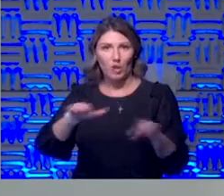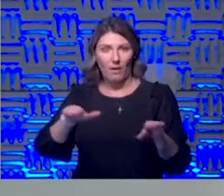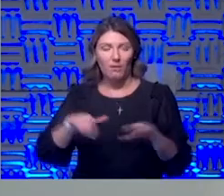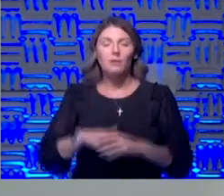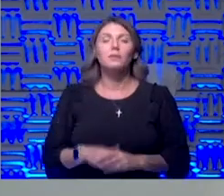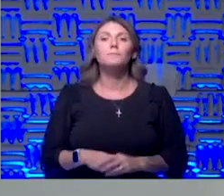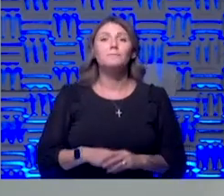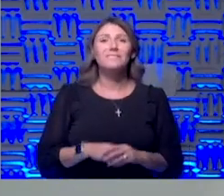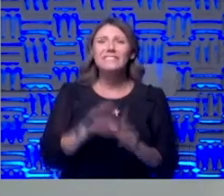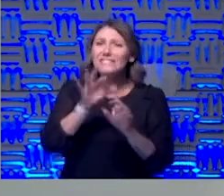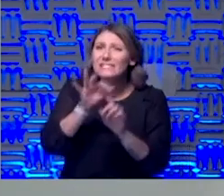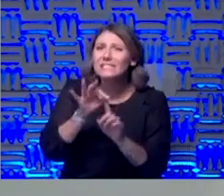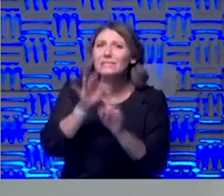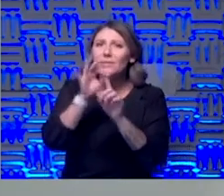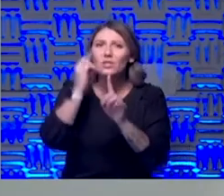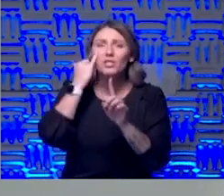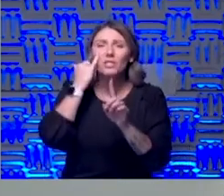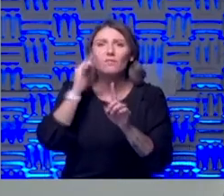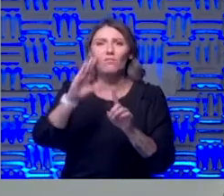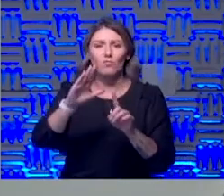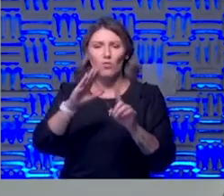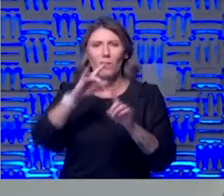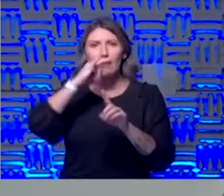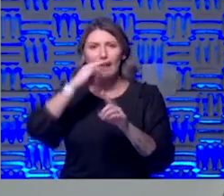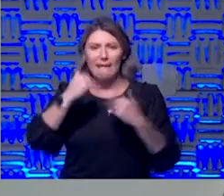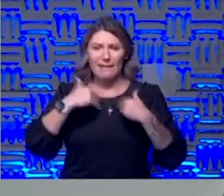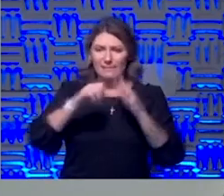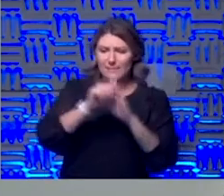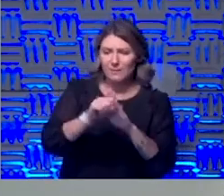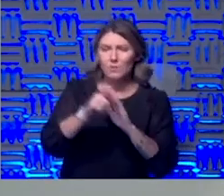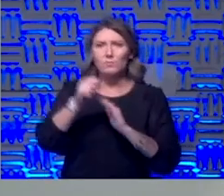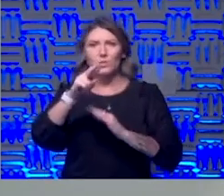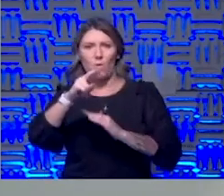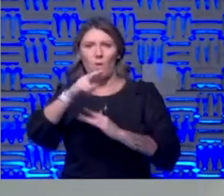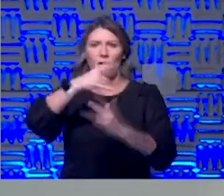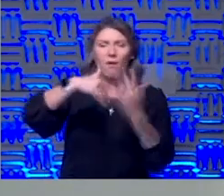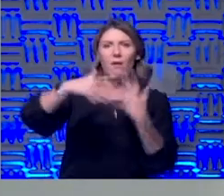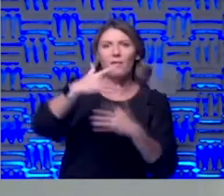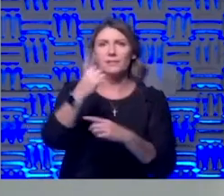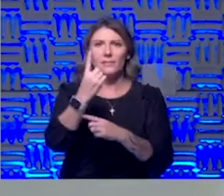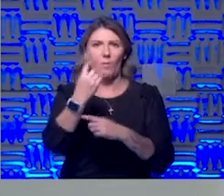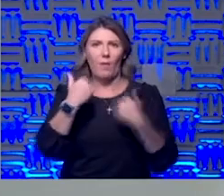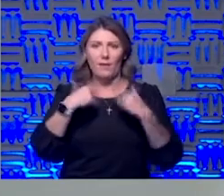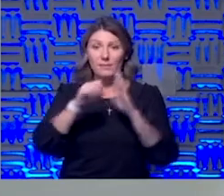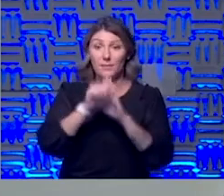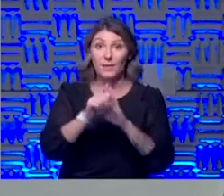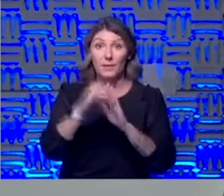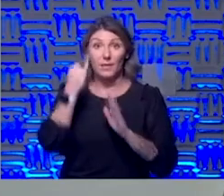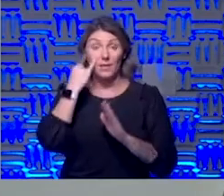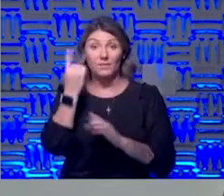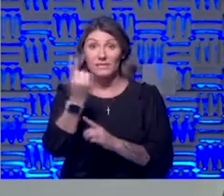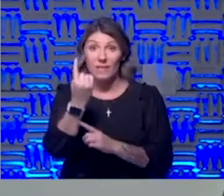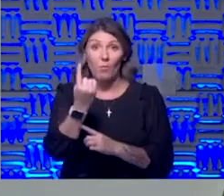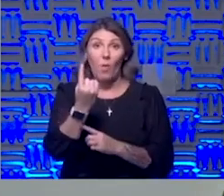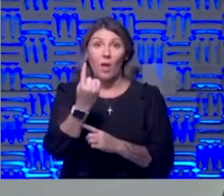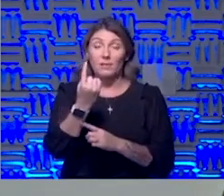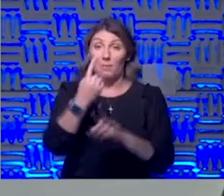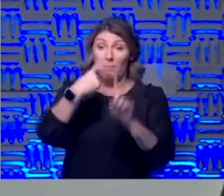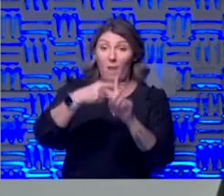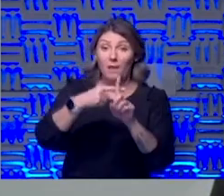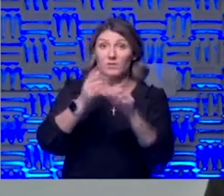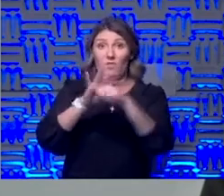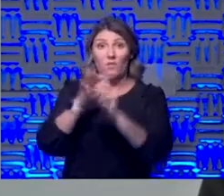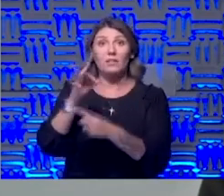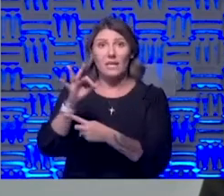especially if your child is symptomatic or they've been around somebody who's symptomatic especially if they've been around somebody who's known covid positive